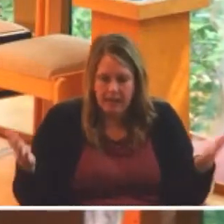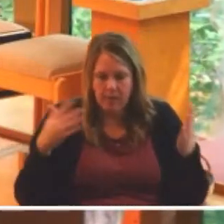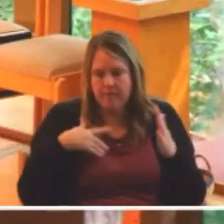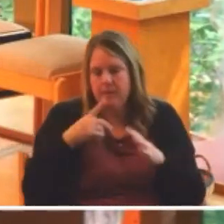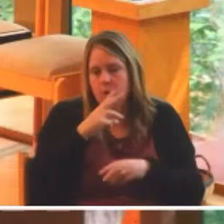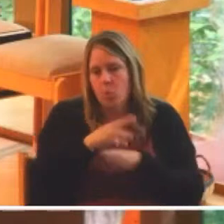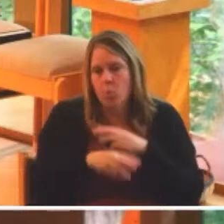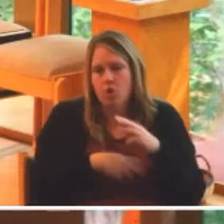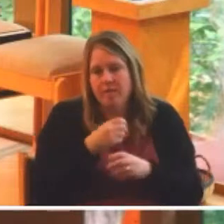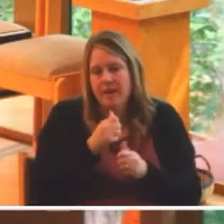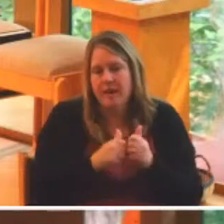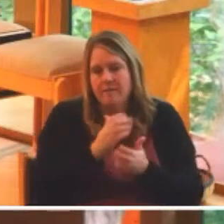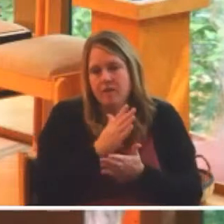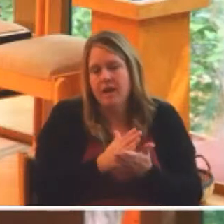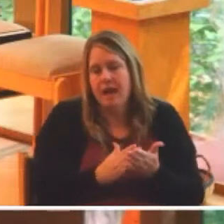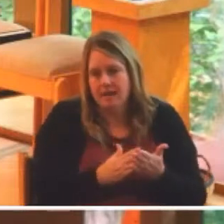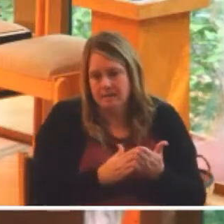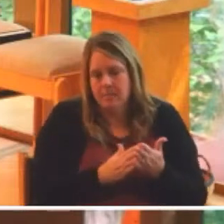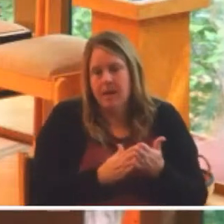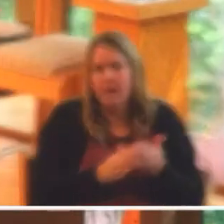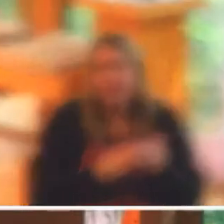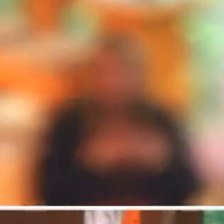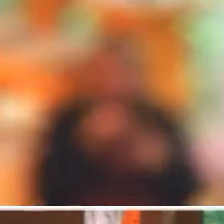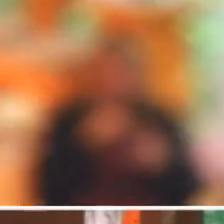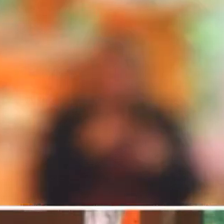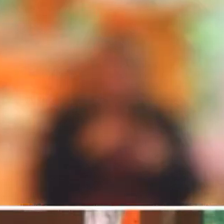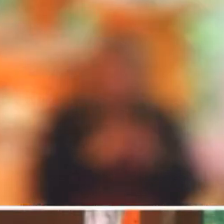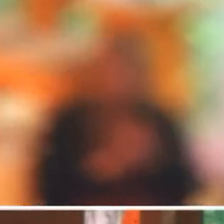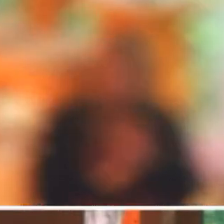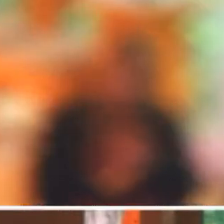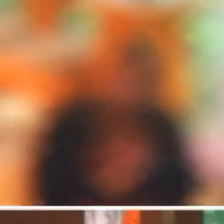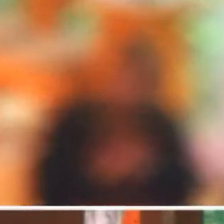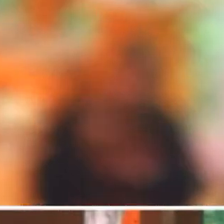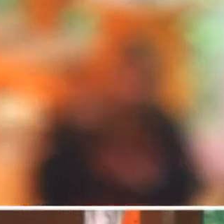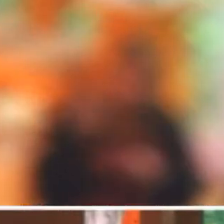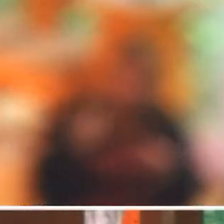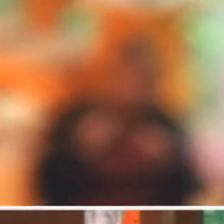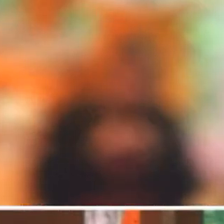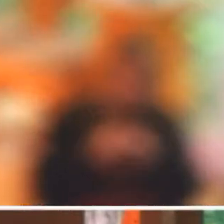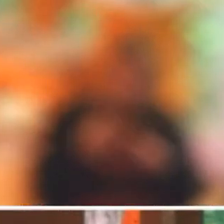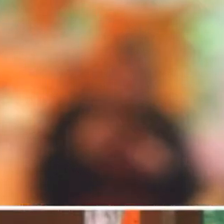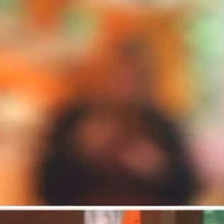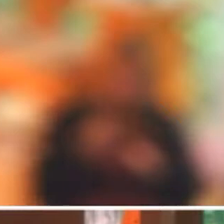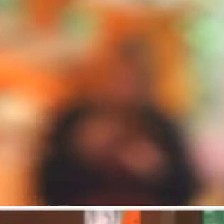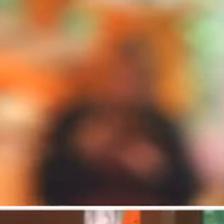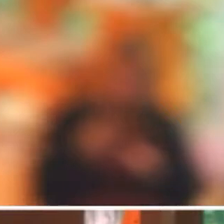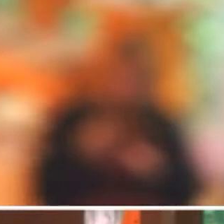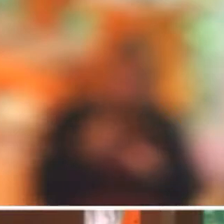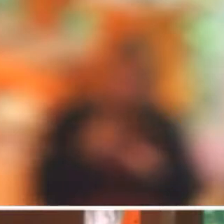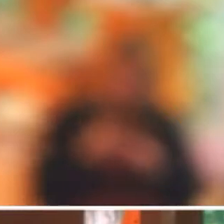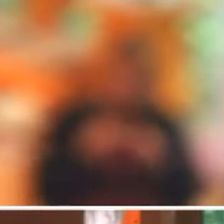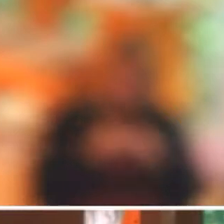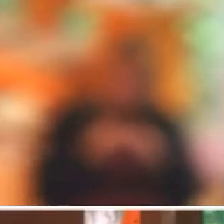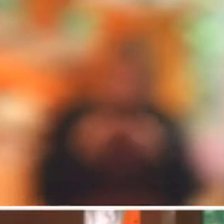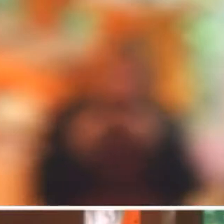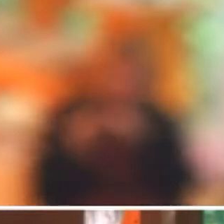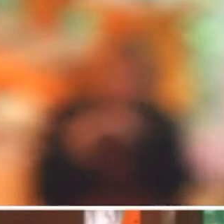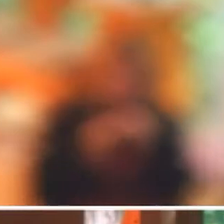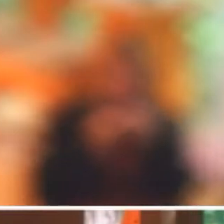of creation flourishes in dignity, a more just world for all.